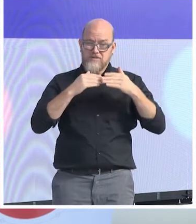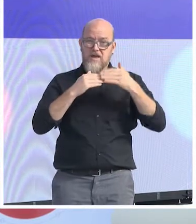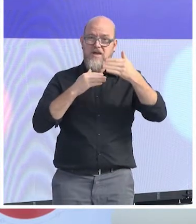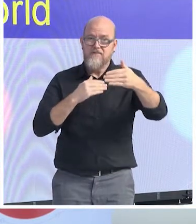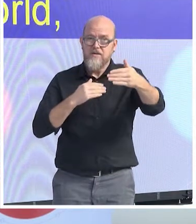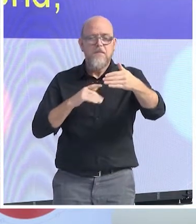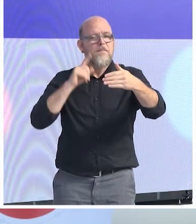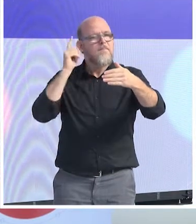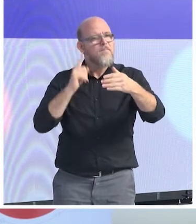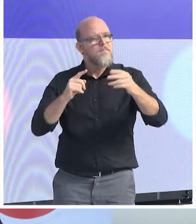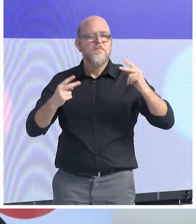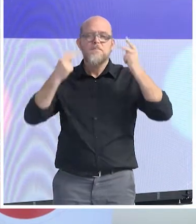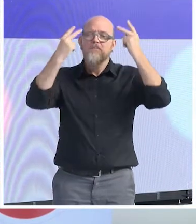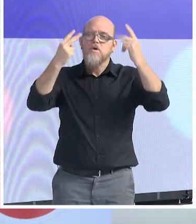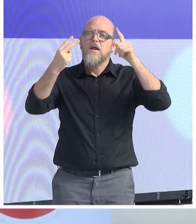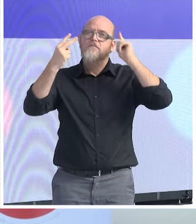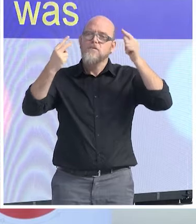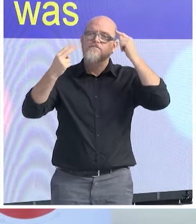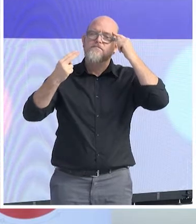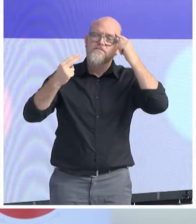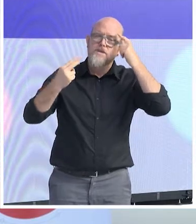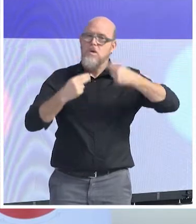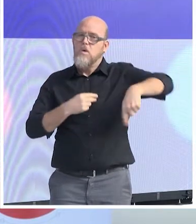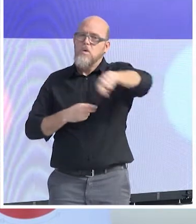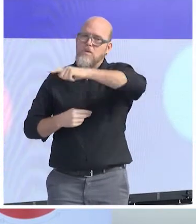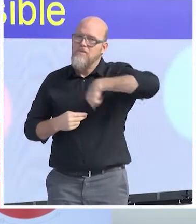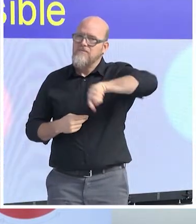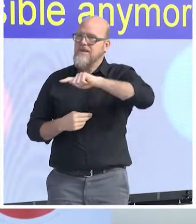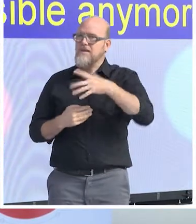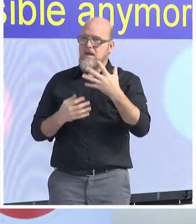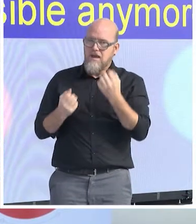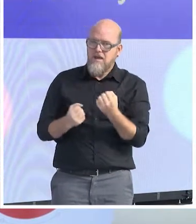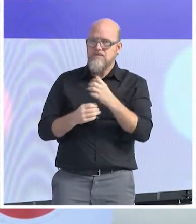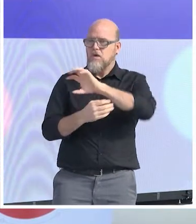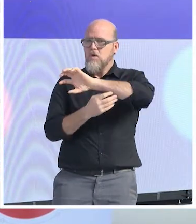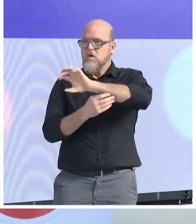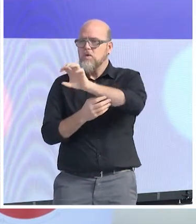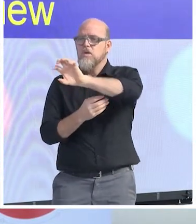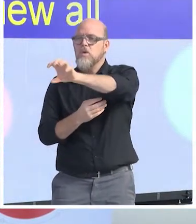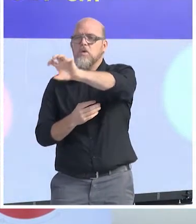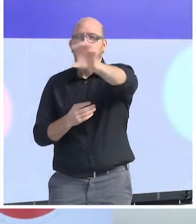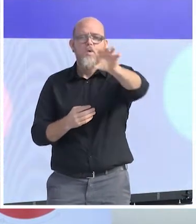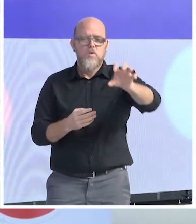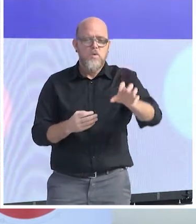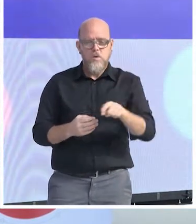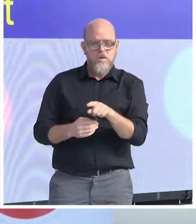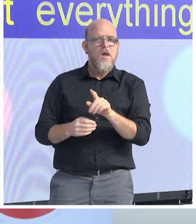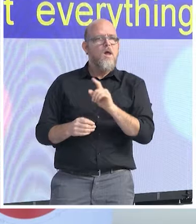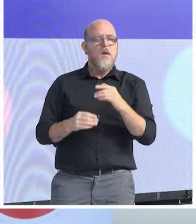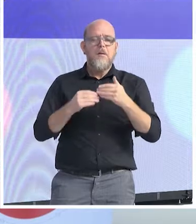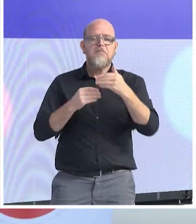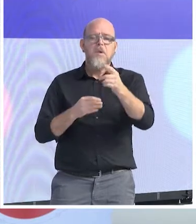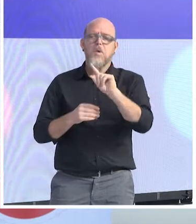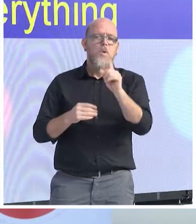the war was not possible anymore. So from this point of view, all the idea of Europe that everything is about economy, everything is about soft power,